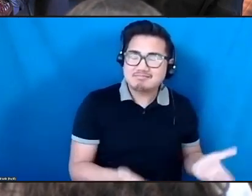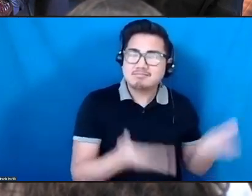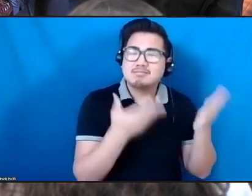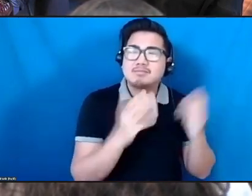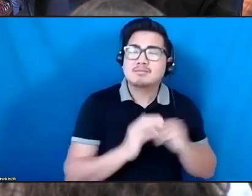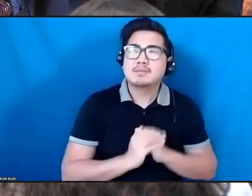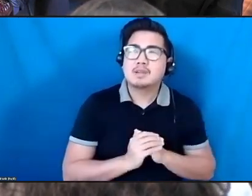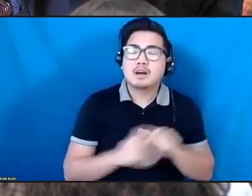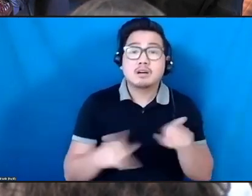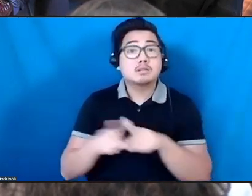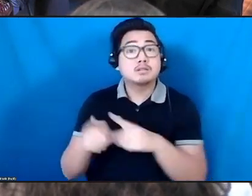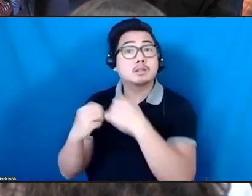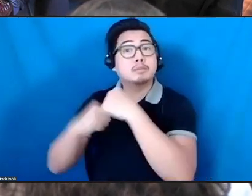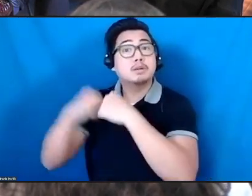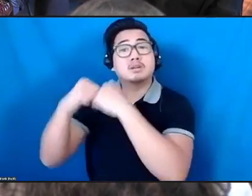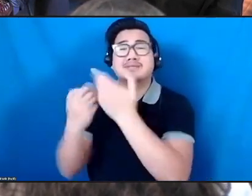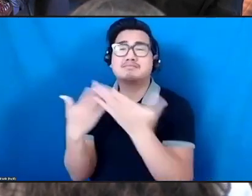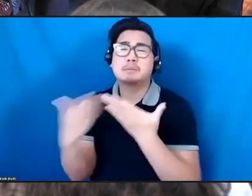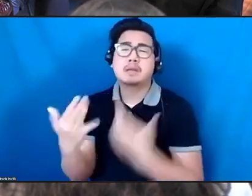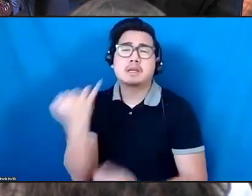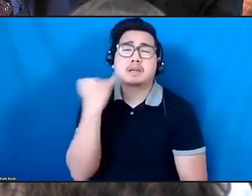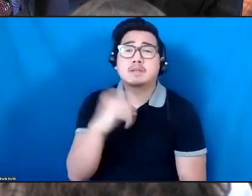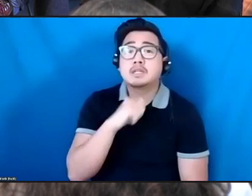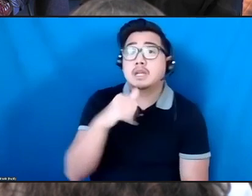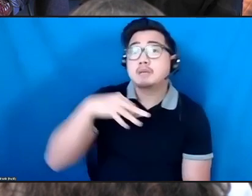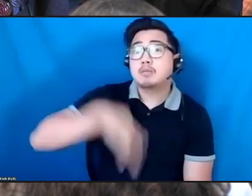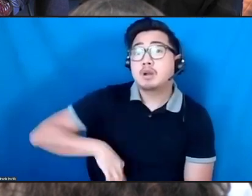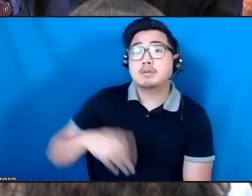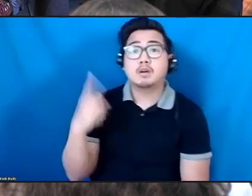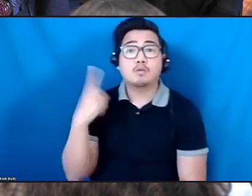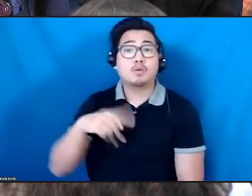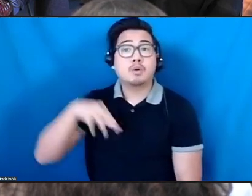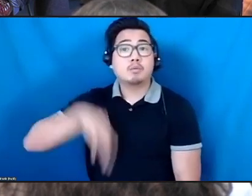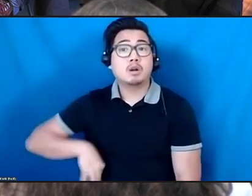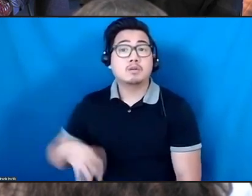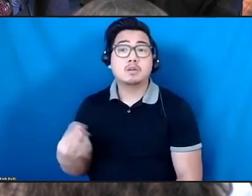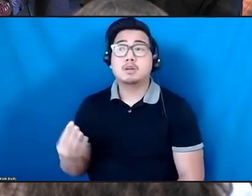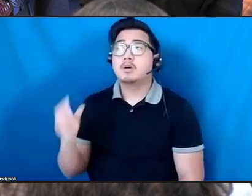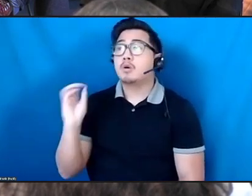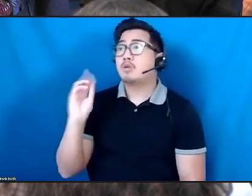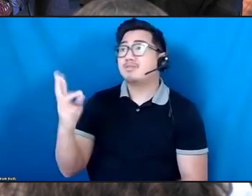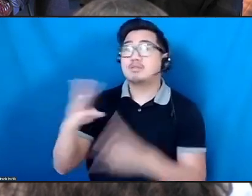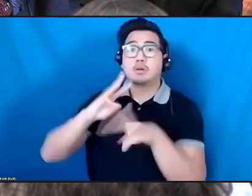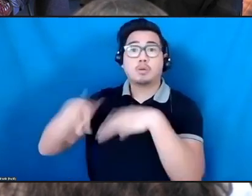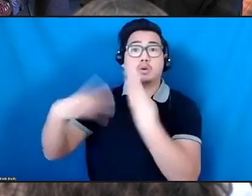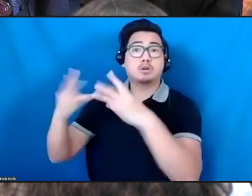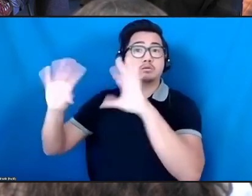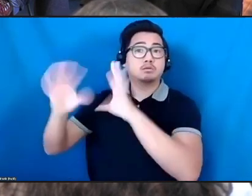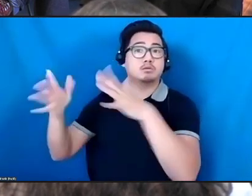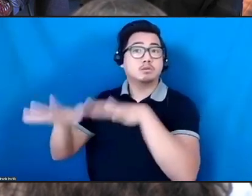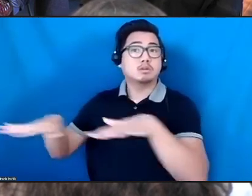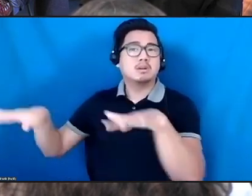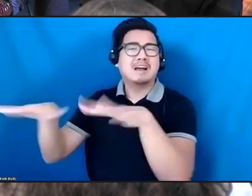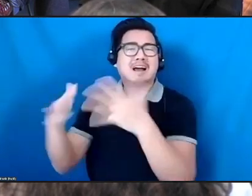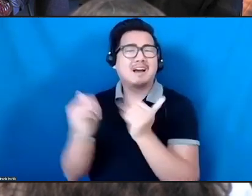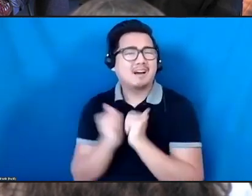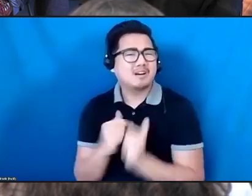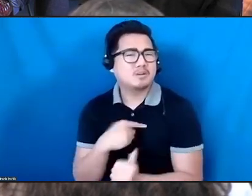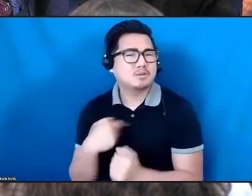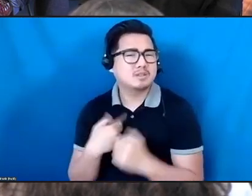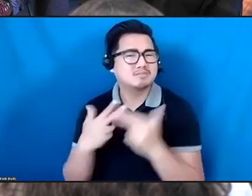sector or the for-profit sector, or our world as a whole, how do we create the structures that we need that actually can